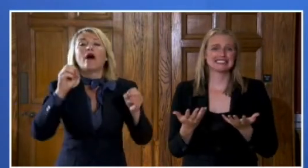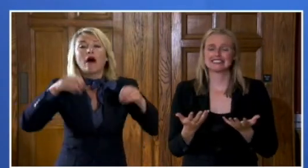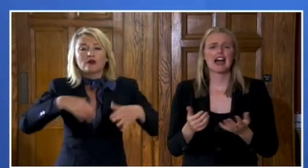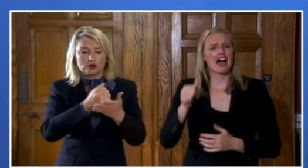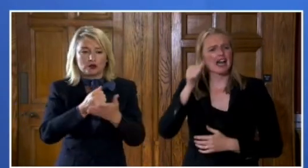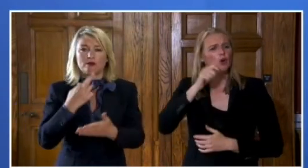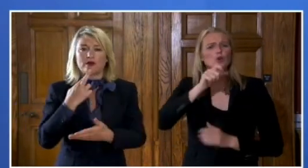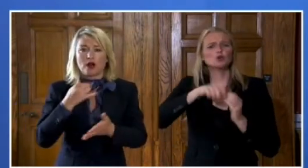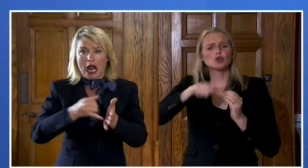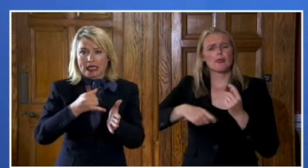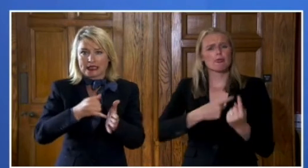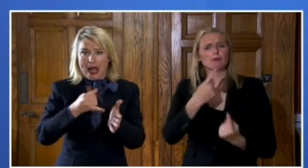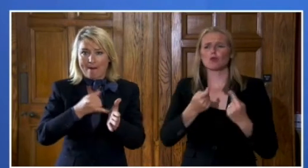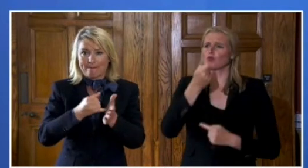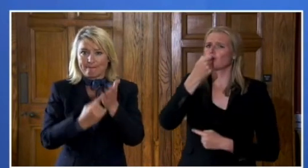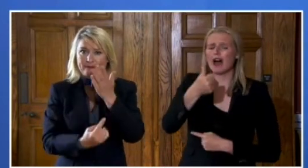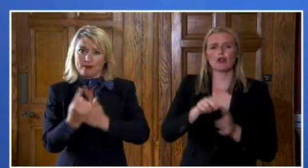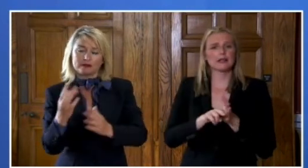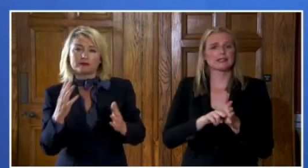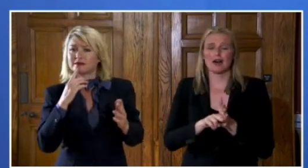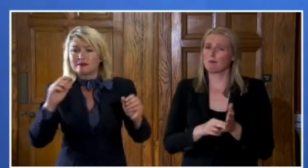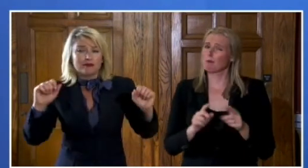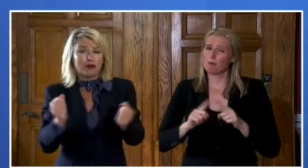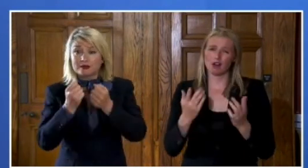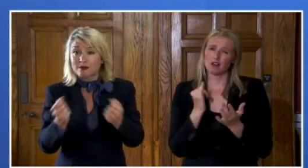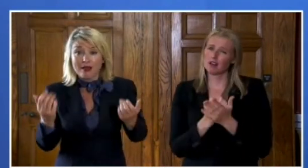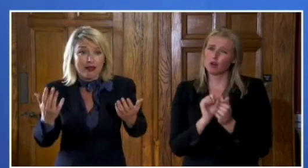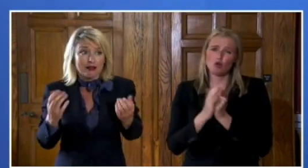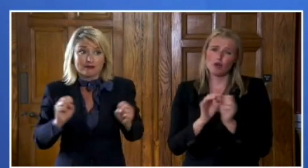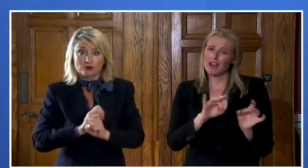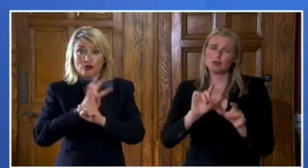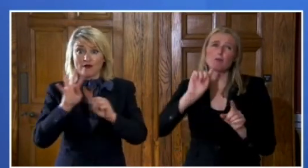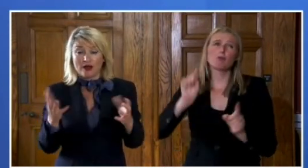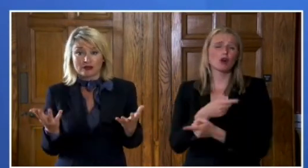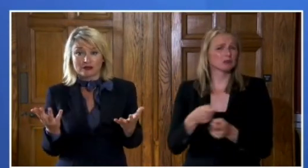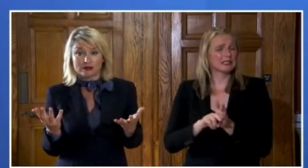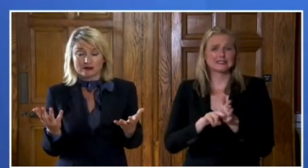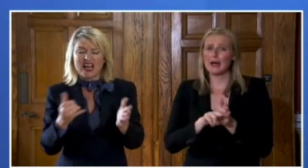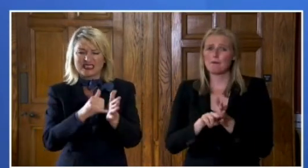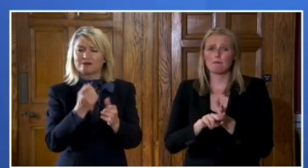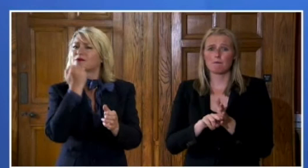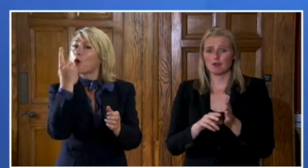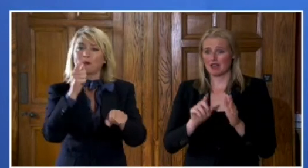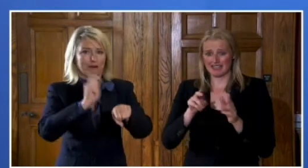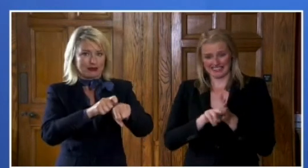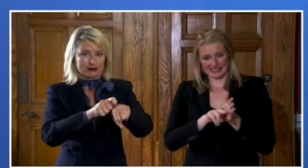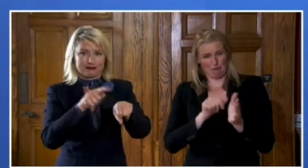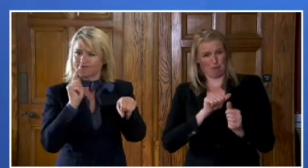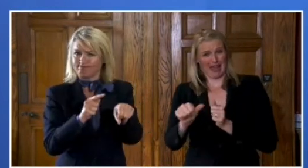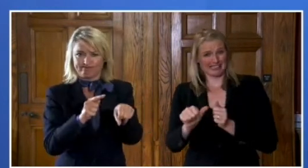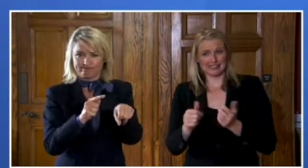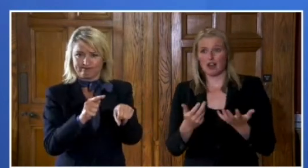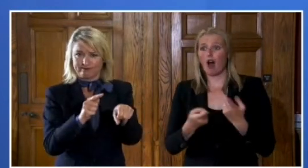taken exams, but that was not simply possible in the circumstances. There is no substitute for exams themselves and